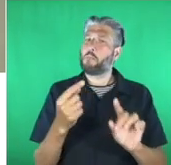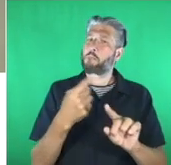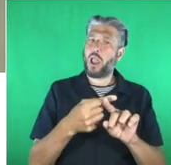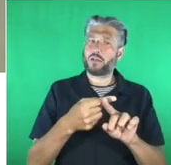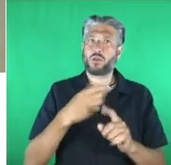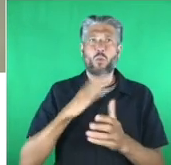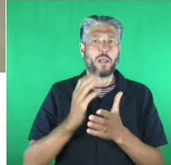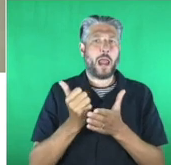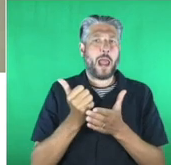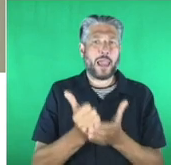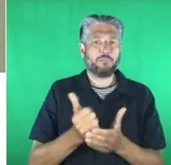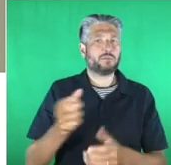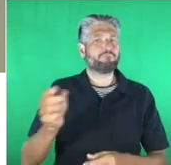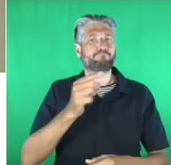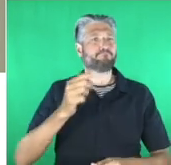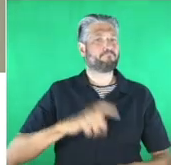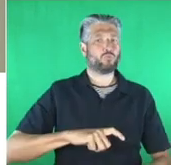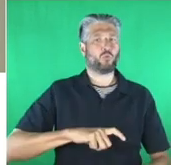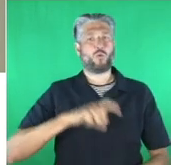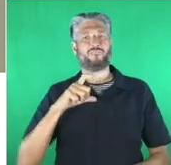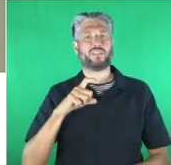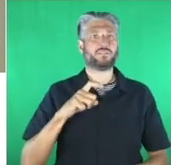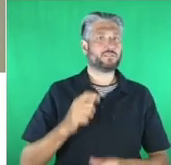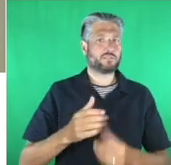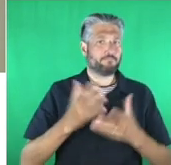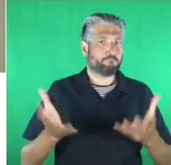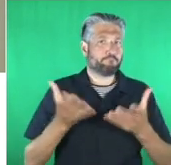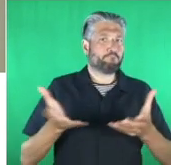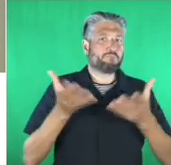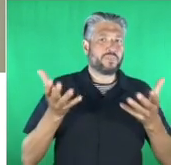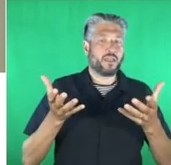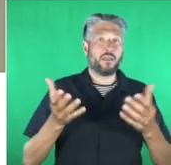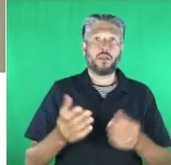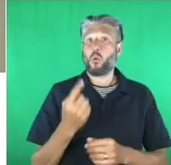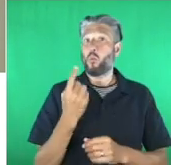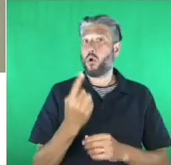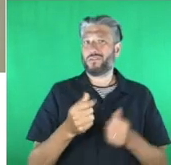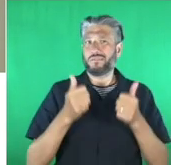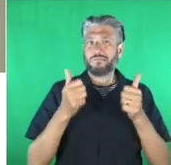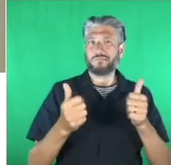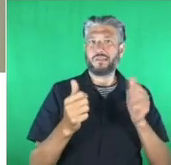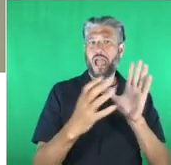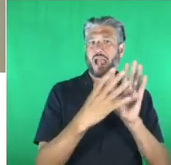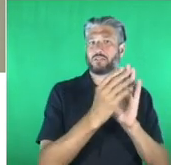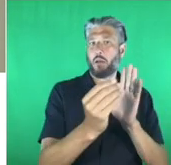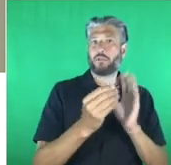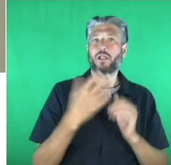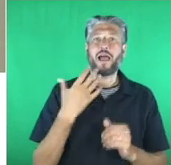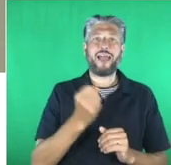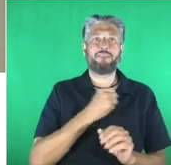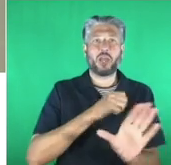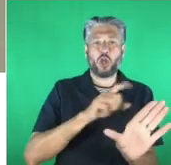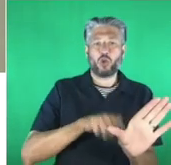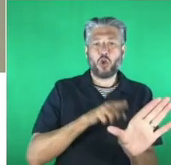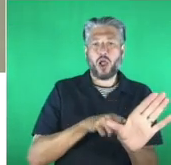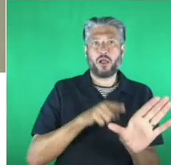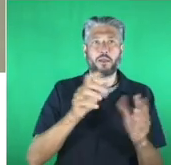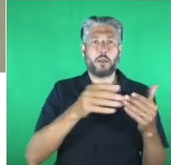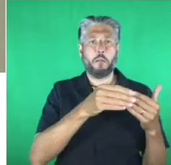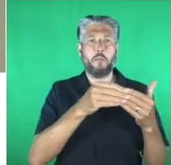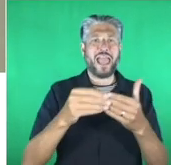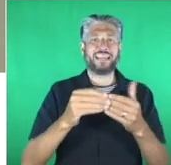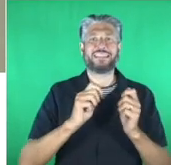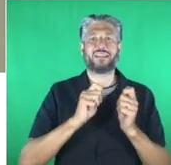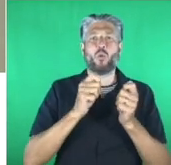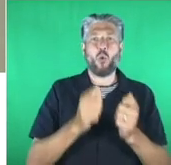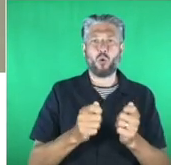and there is no better example of this than our bt young pioneer award which is part of our skills for tomorrow program it